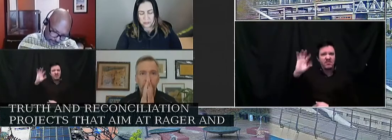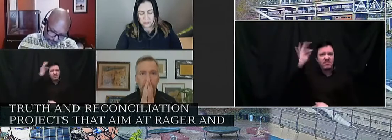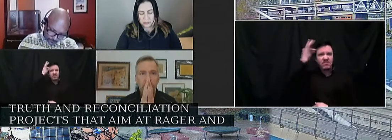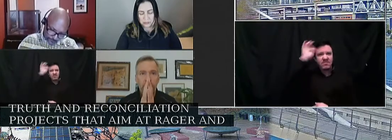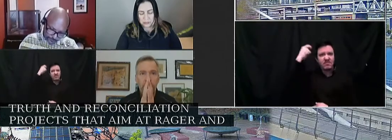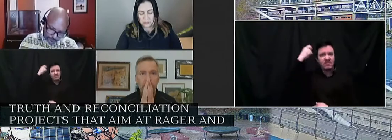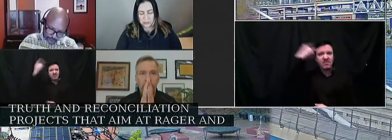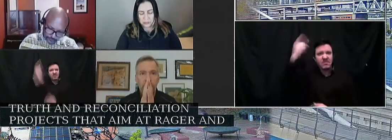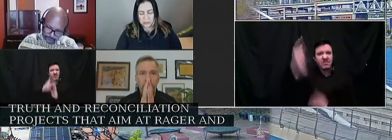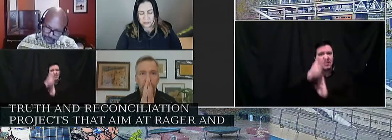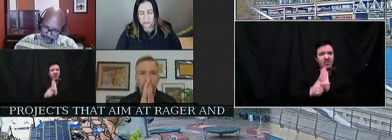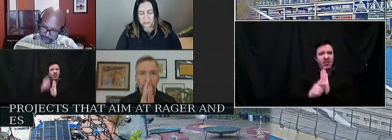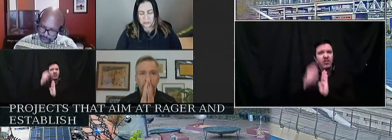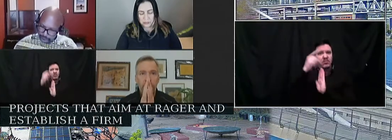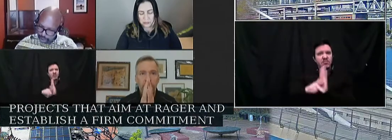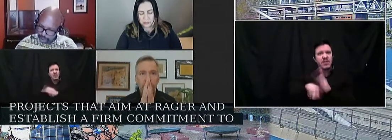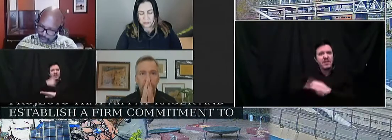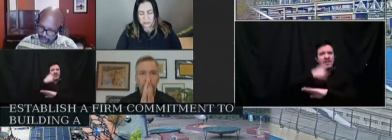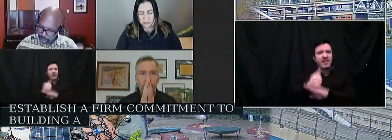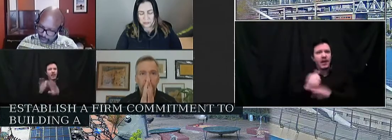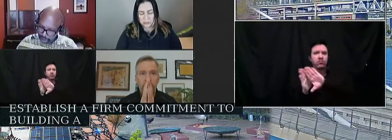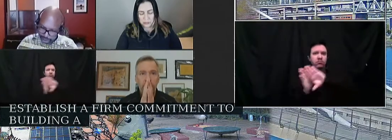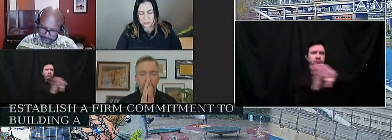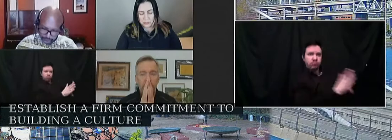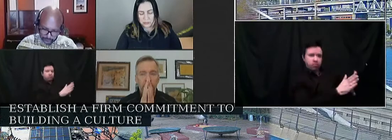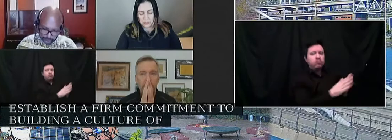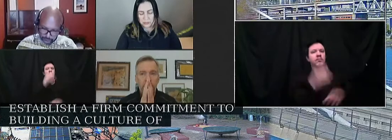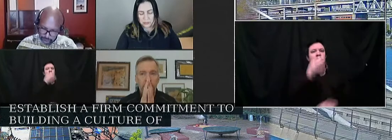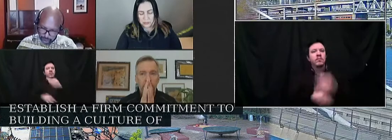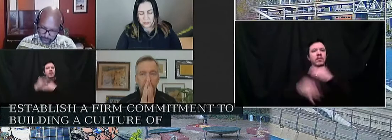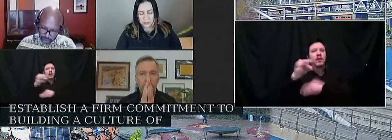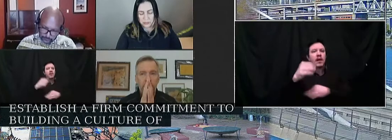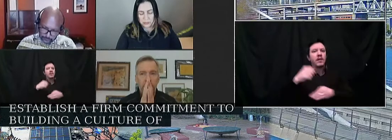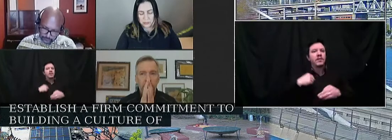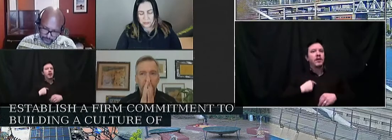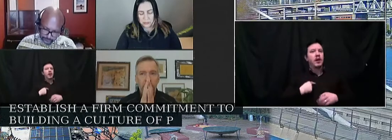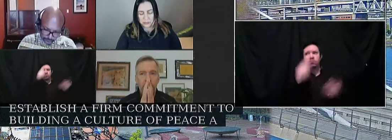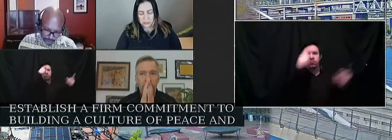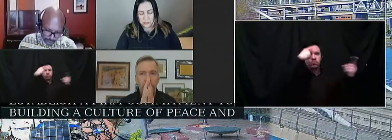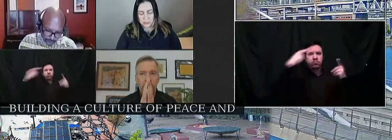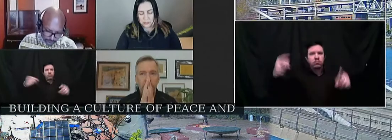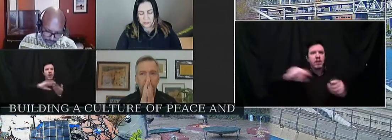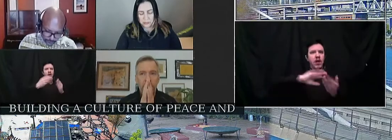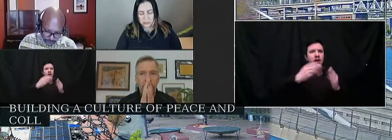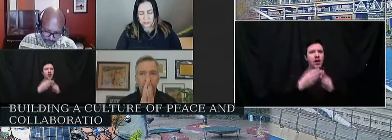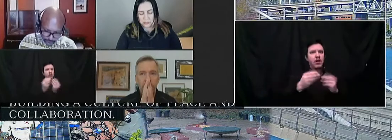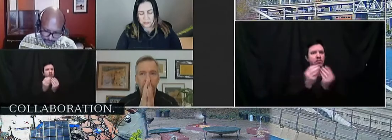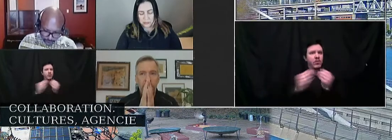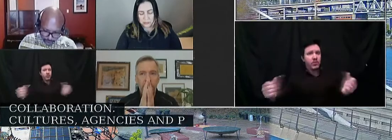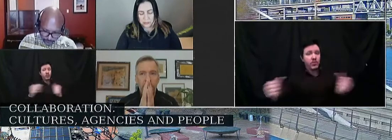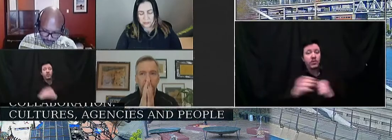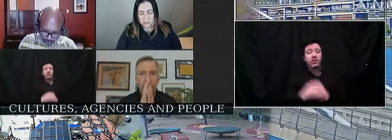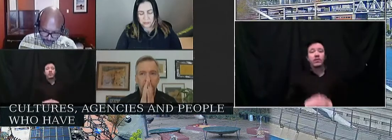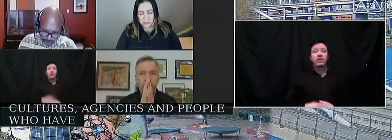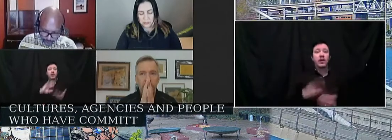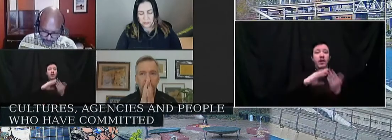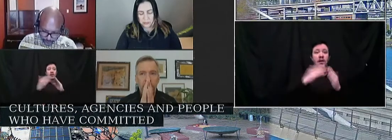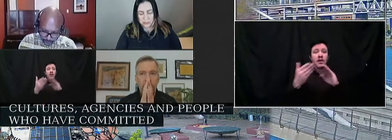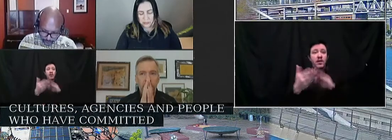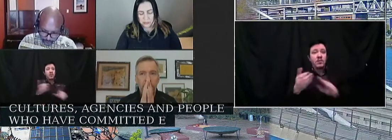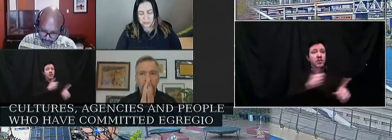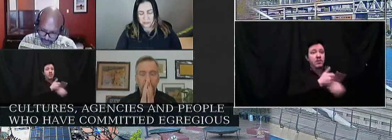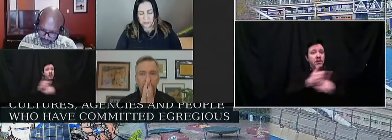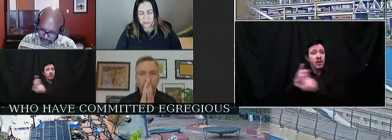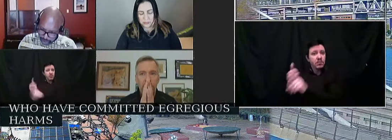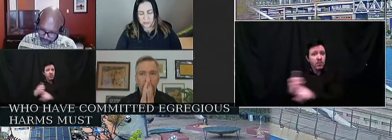a firm commitment to building a culture of peace and radical collaboration. Cultures, agencies, and people who have committed egregious harms must be continually offered